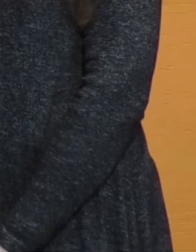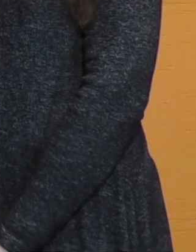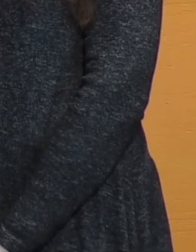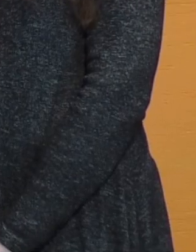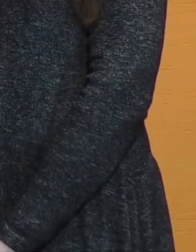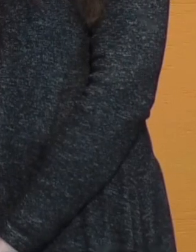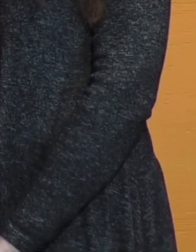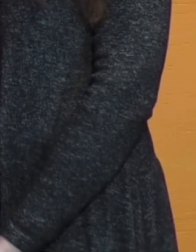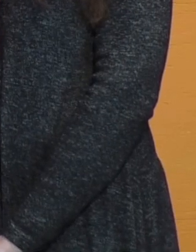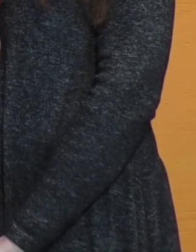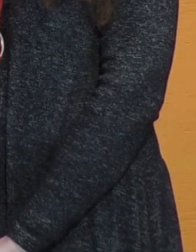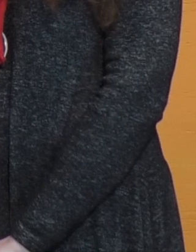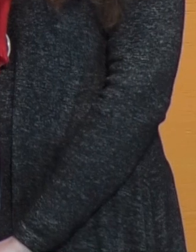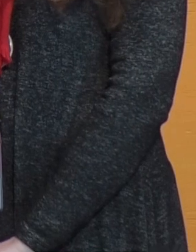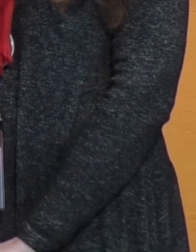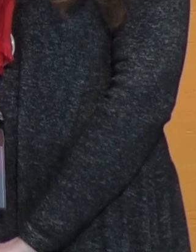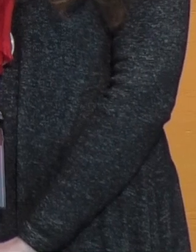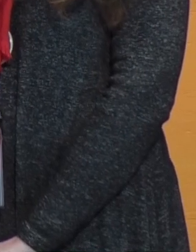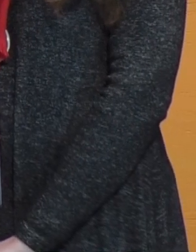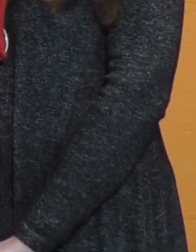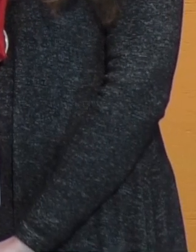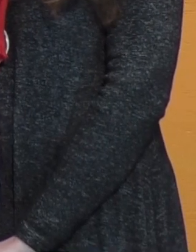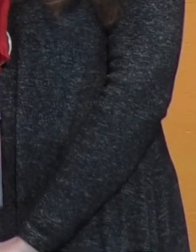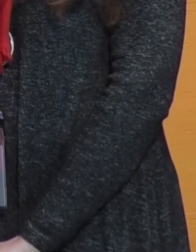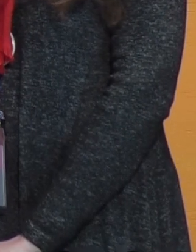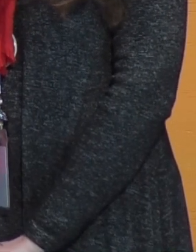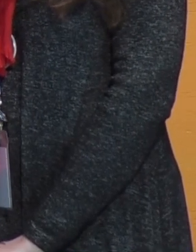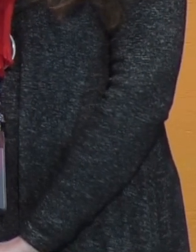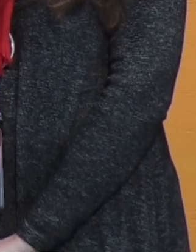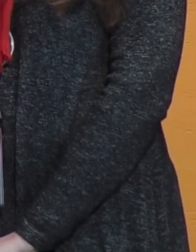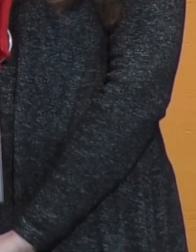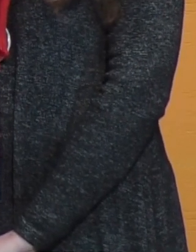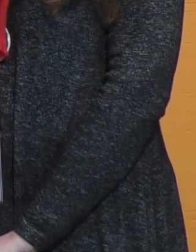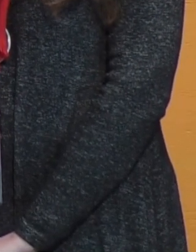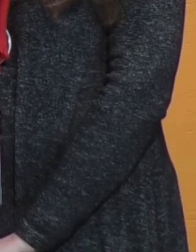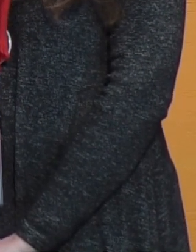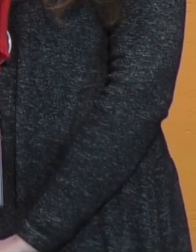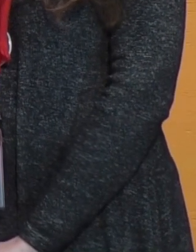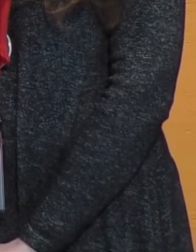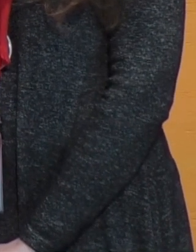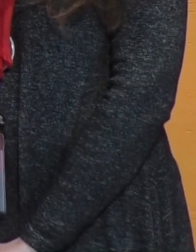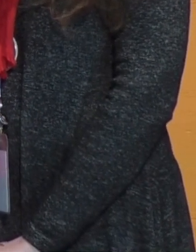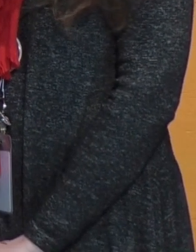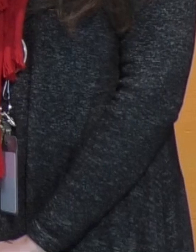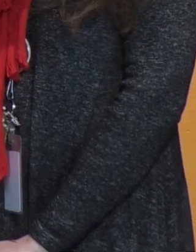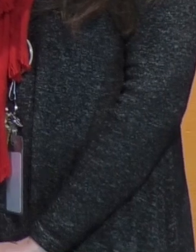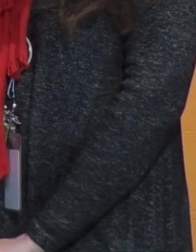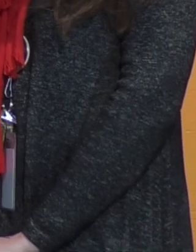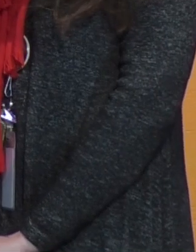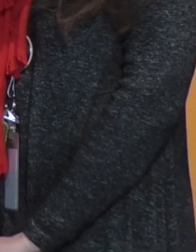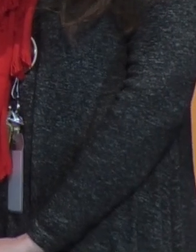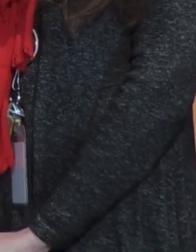Good morning, Braves. Mr. John's here with our monthly peer-to-peer, colleague-to-colleague, staff-to-staff